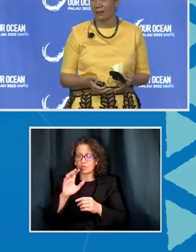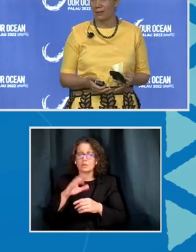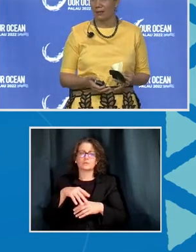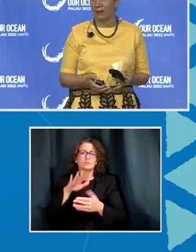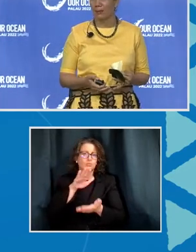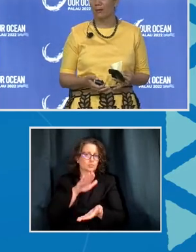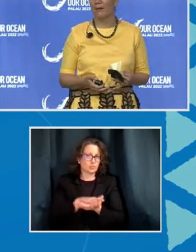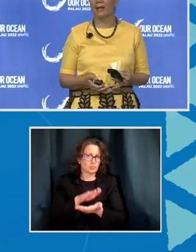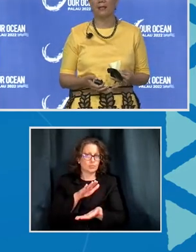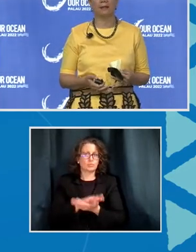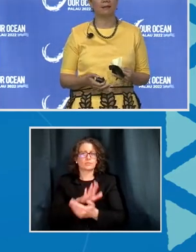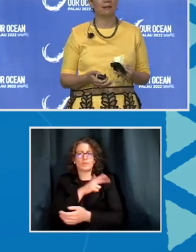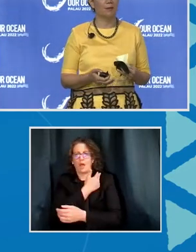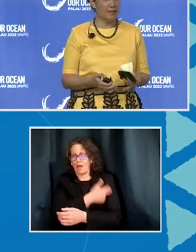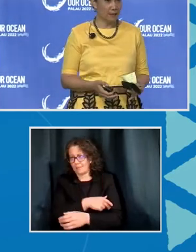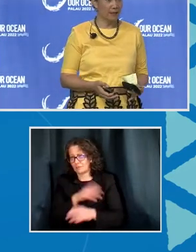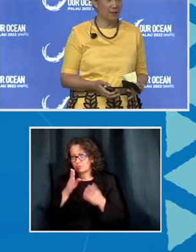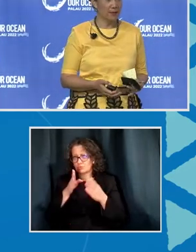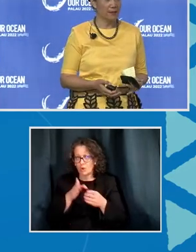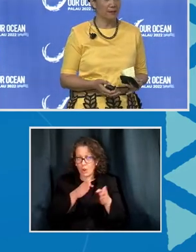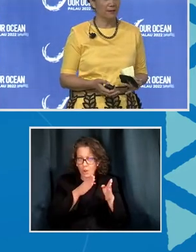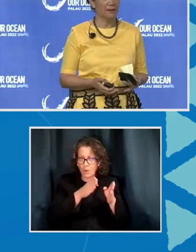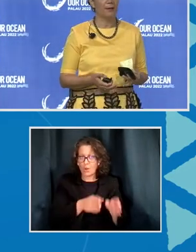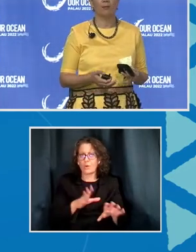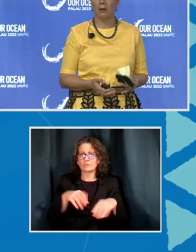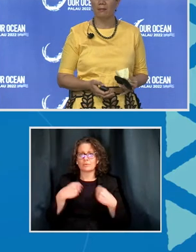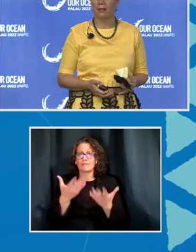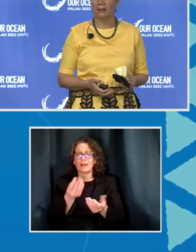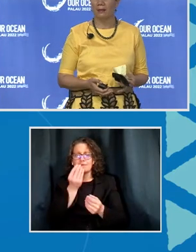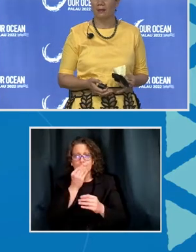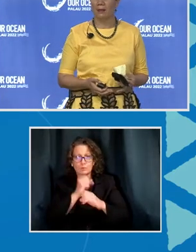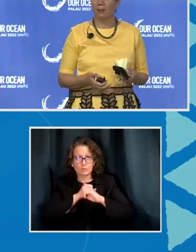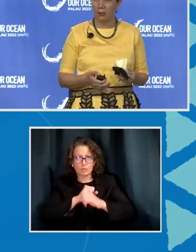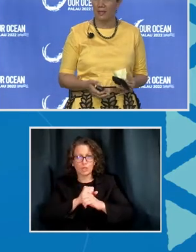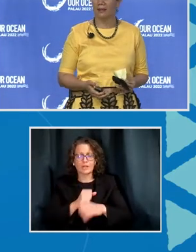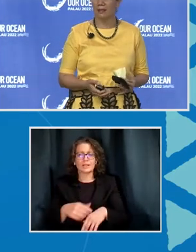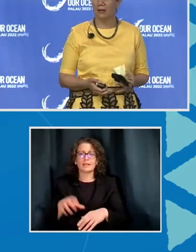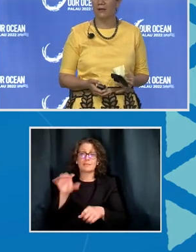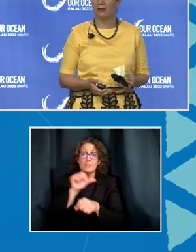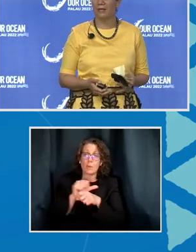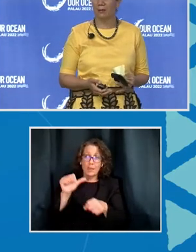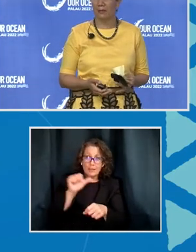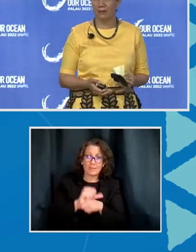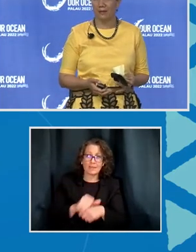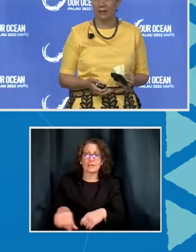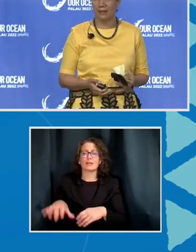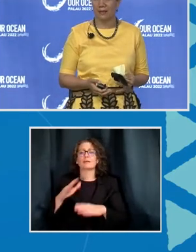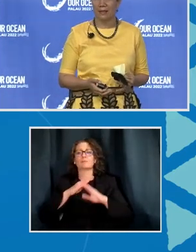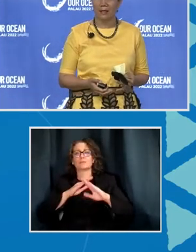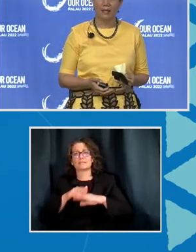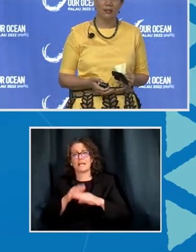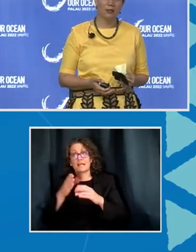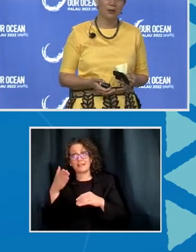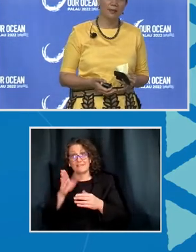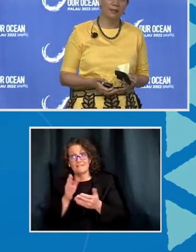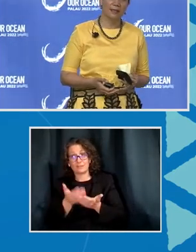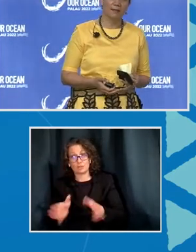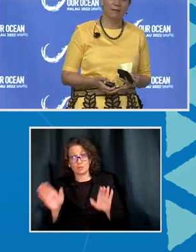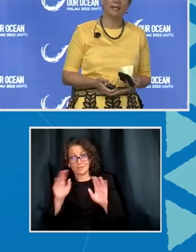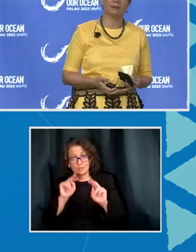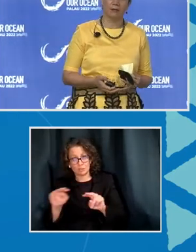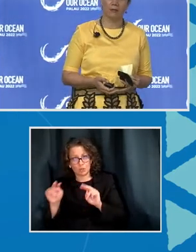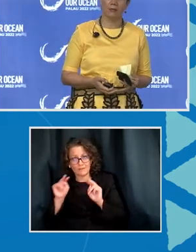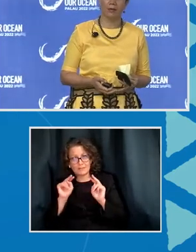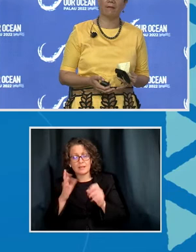roads, providing food security, employment, protecting our fisheries observers, ensuring